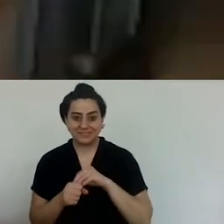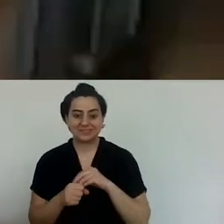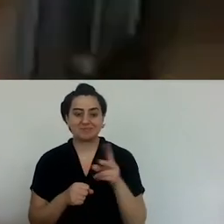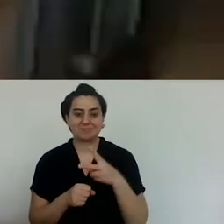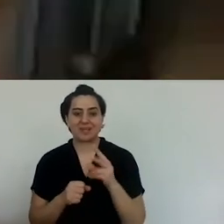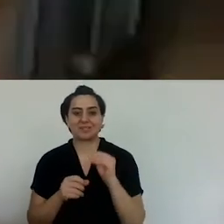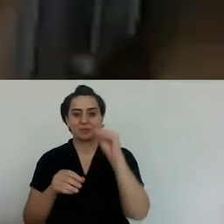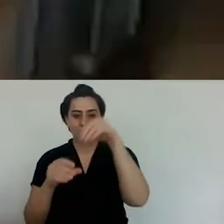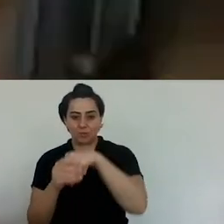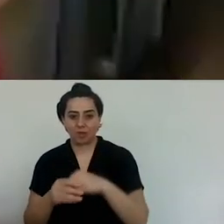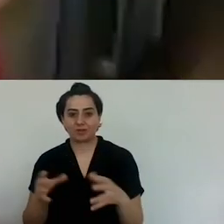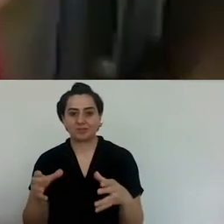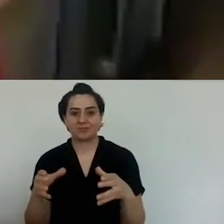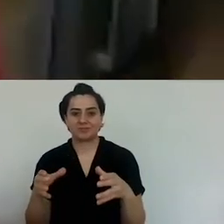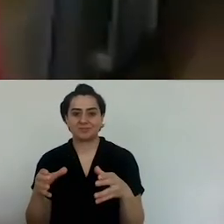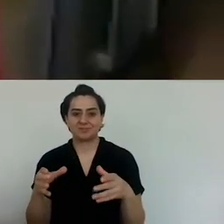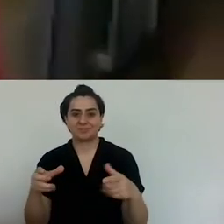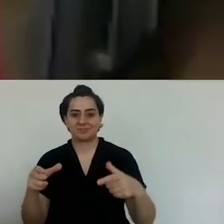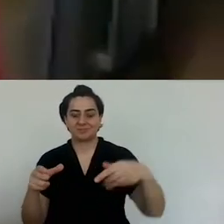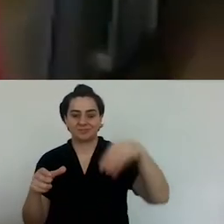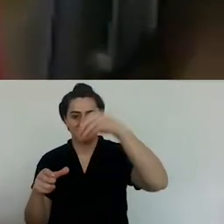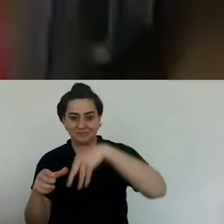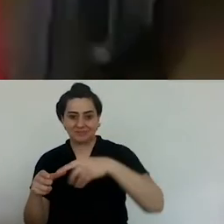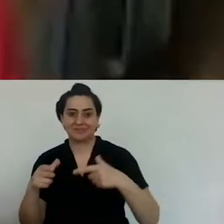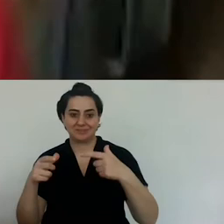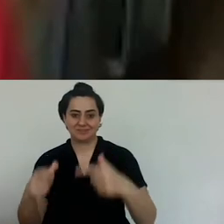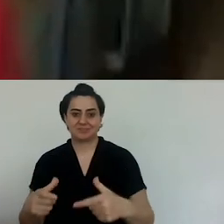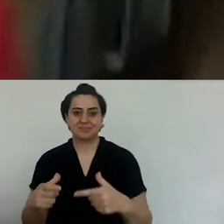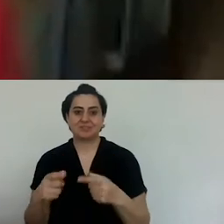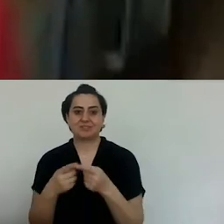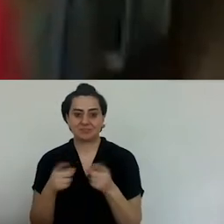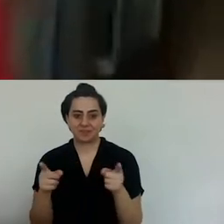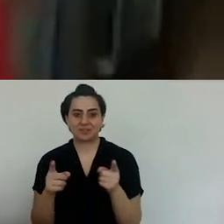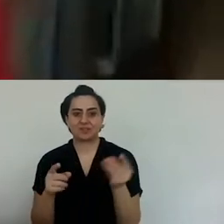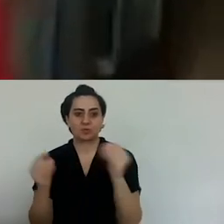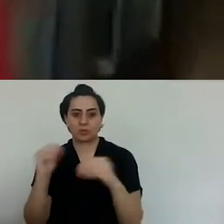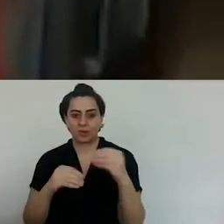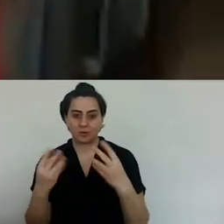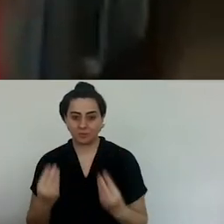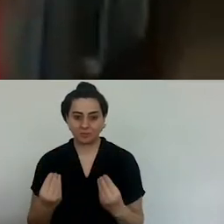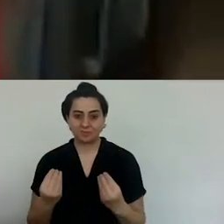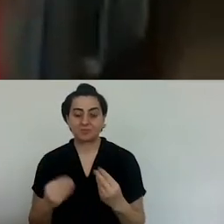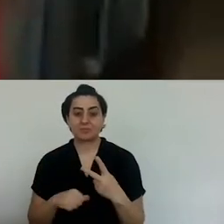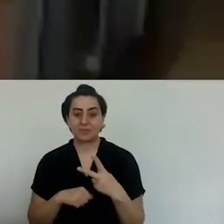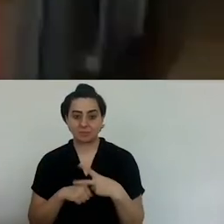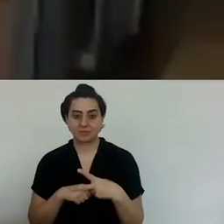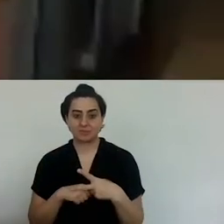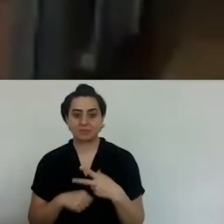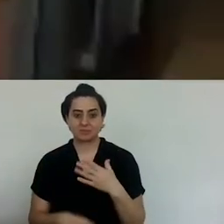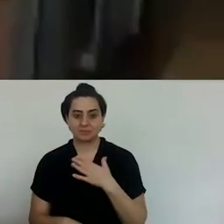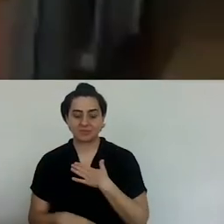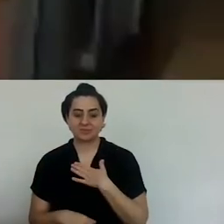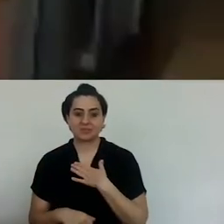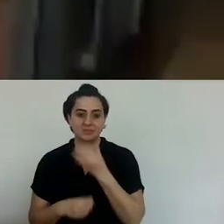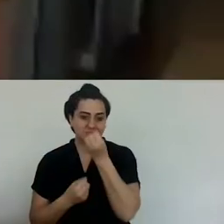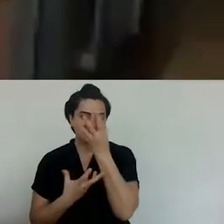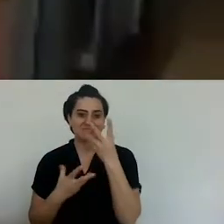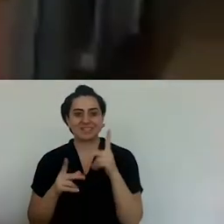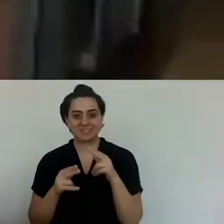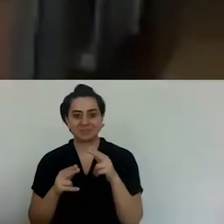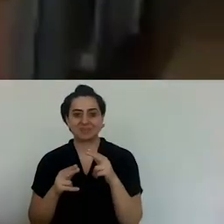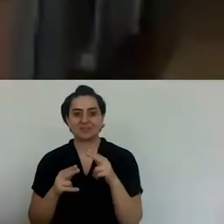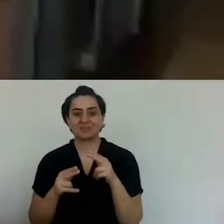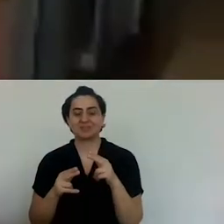Our hands and two sides were made into handles and